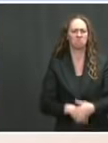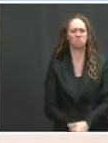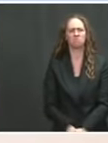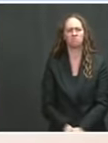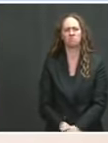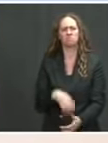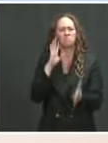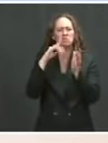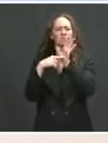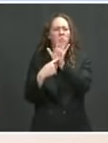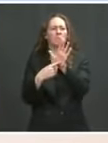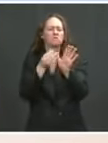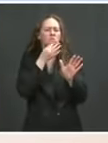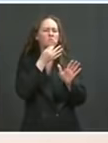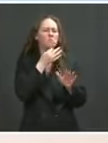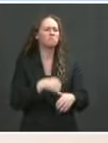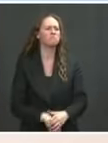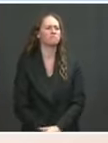not necessarily today?